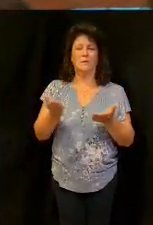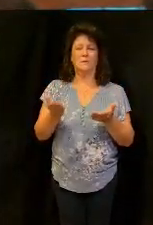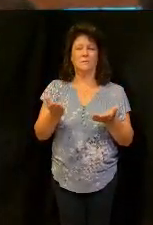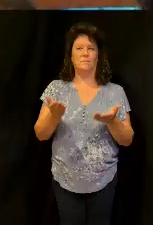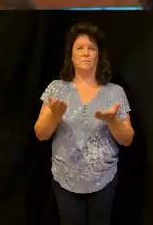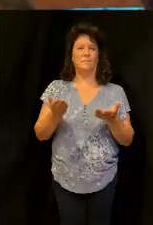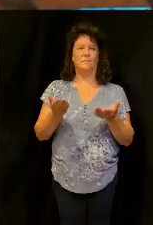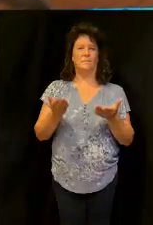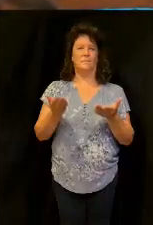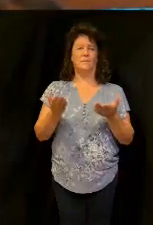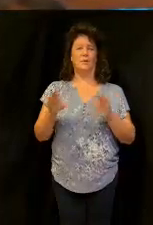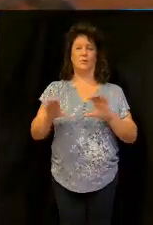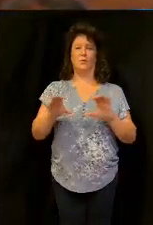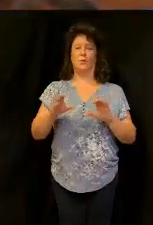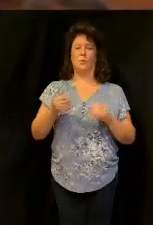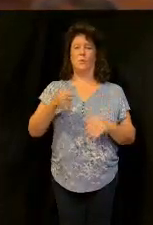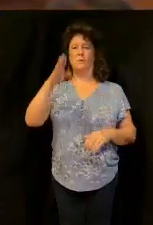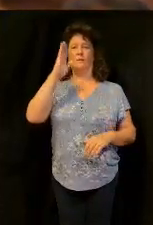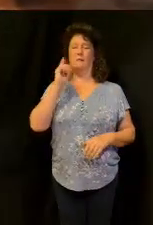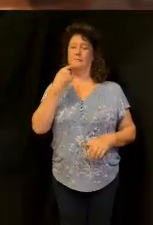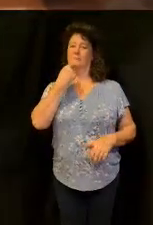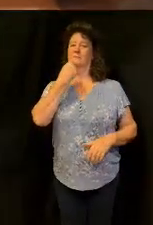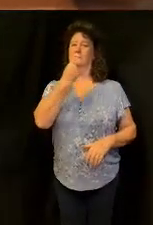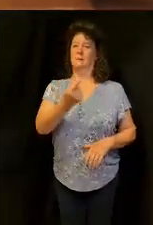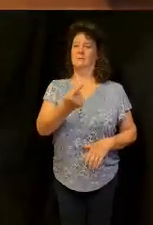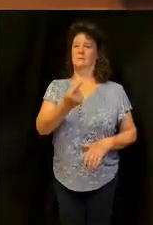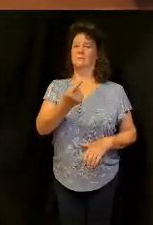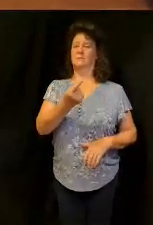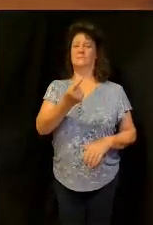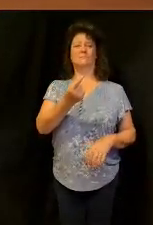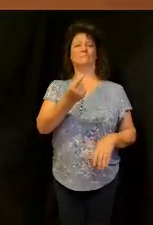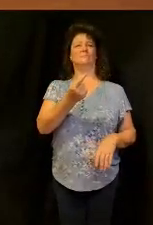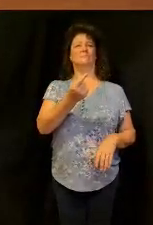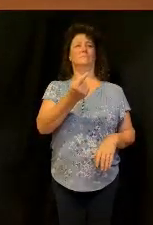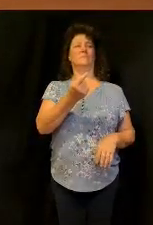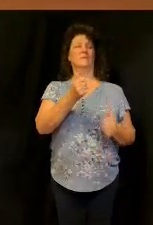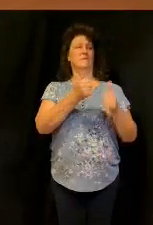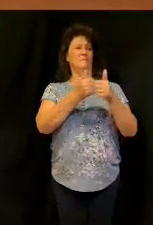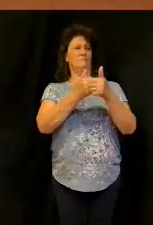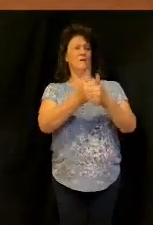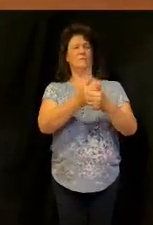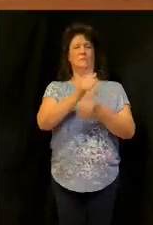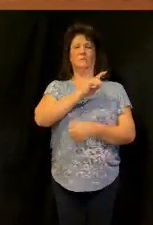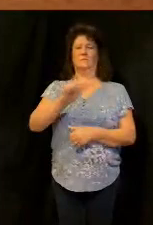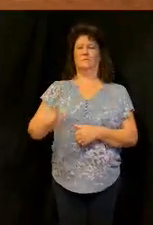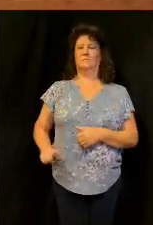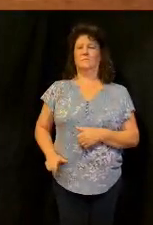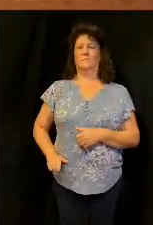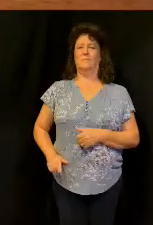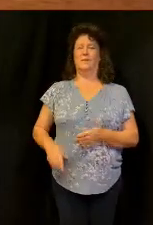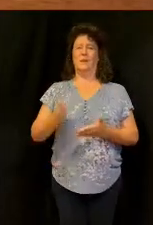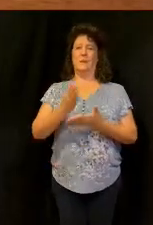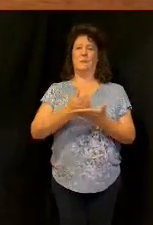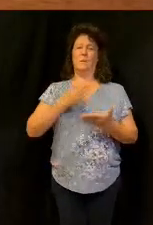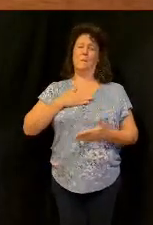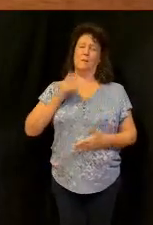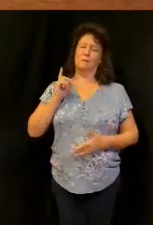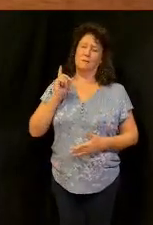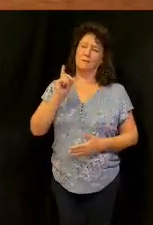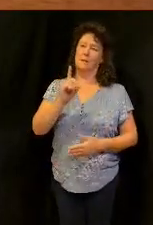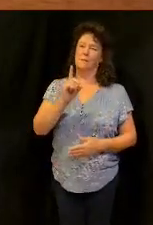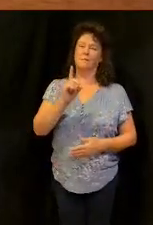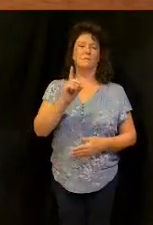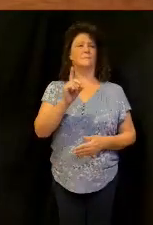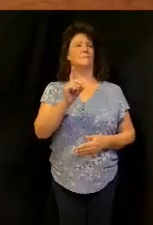that just do what God tells them to do who you guys are right it's a part of my discipleship